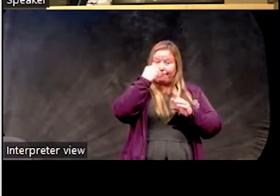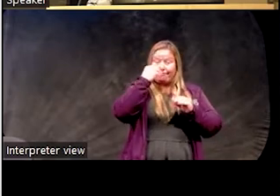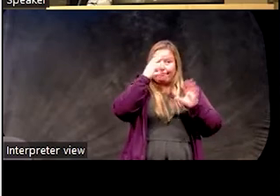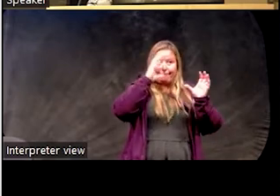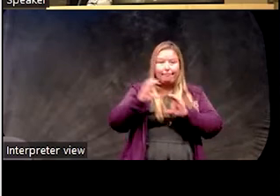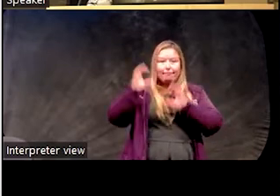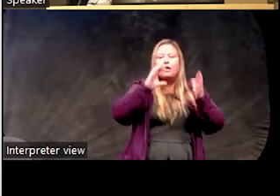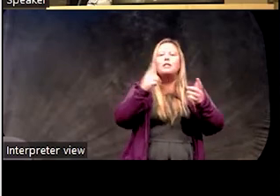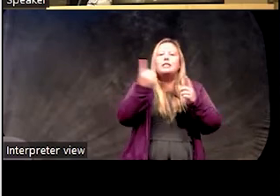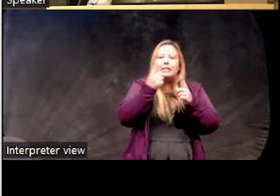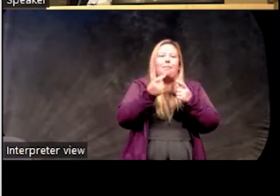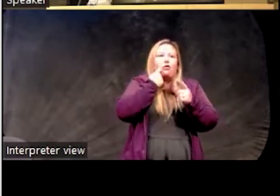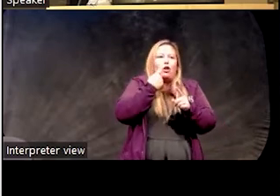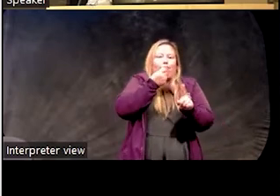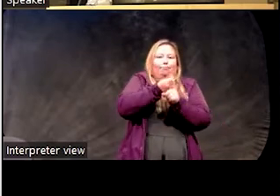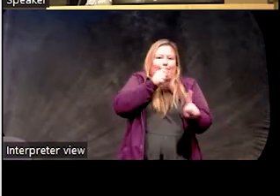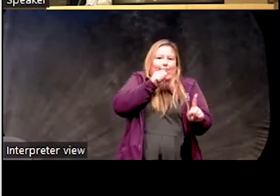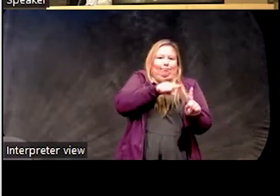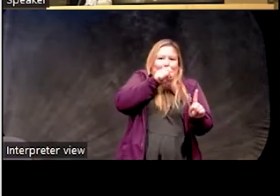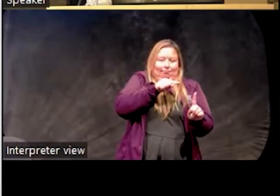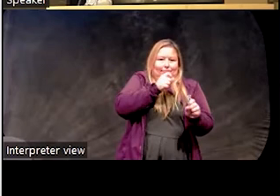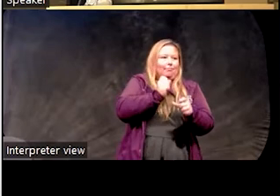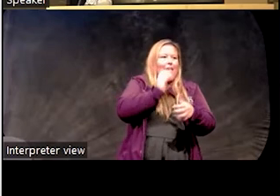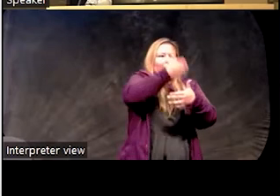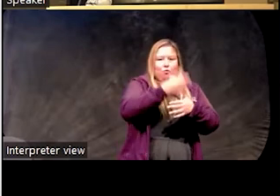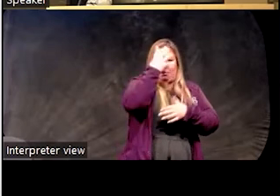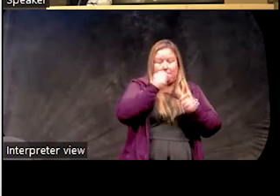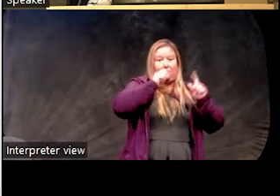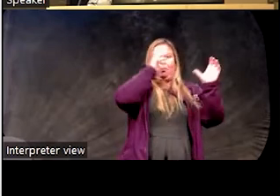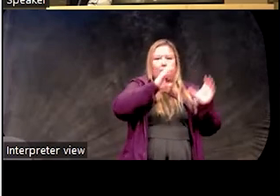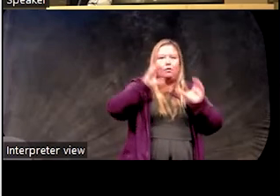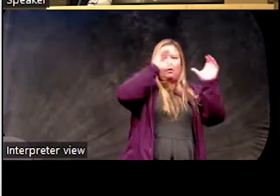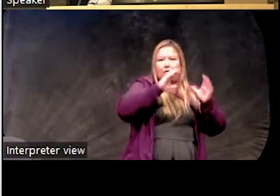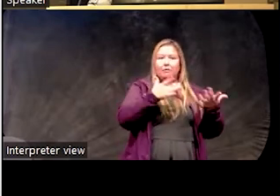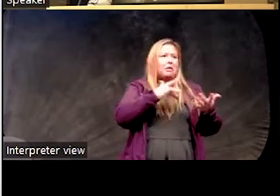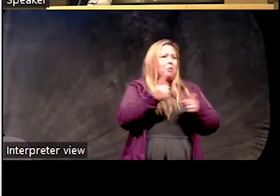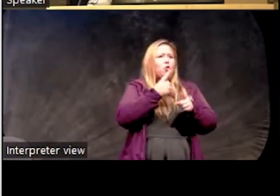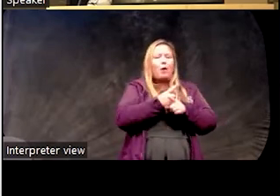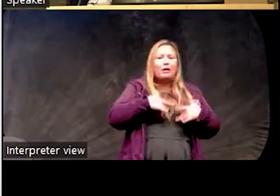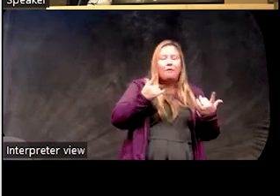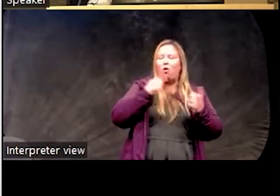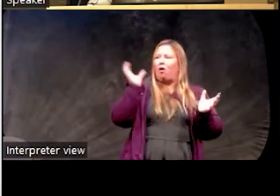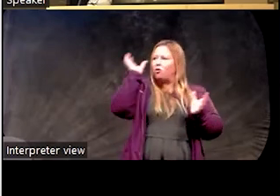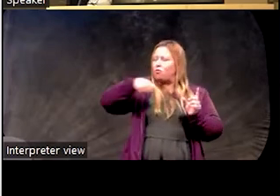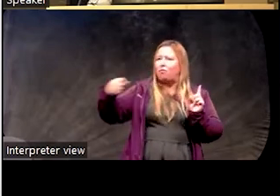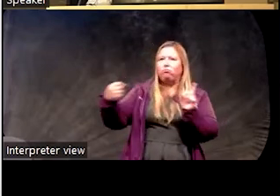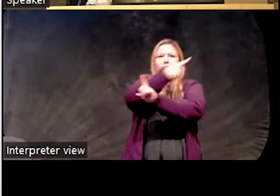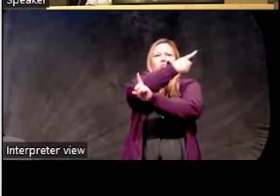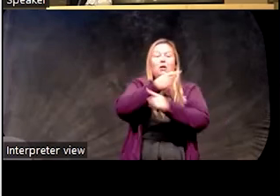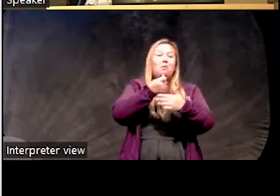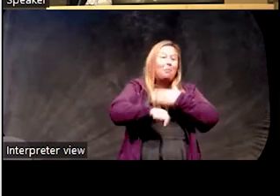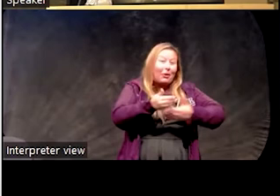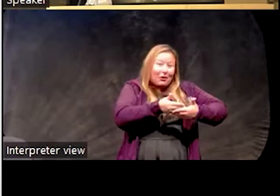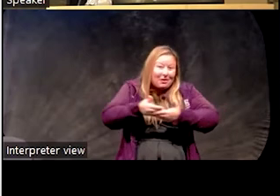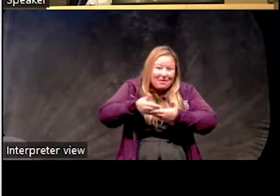precipitating factor that triggers a person to not sleep well. They could be typical life events or atypical life events. Birth